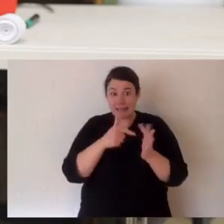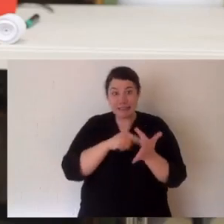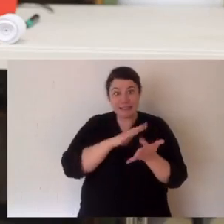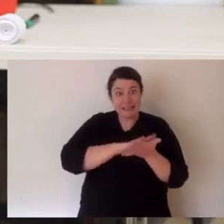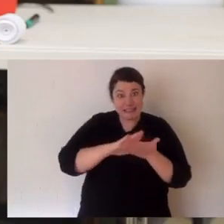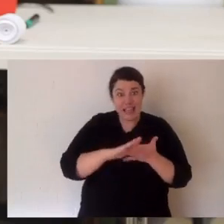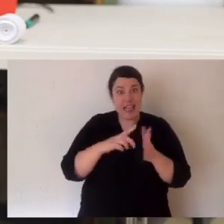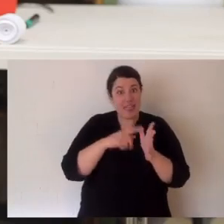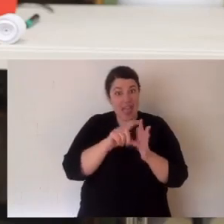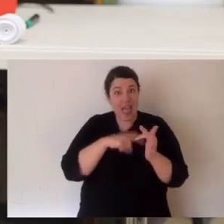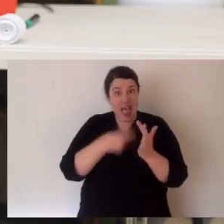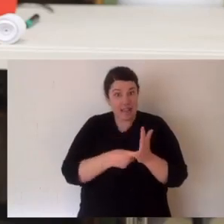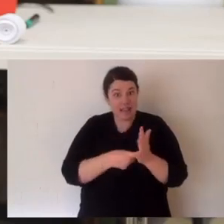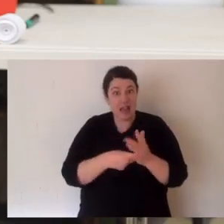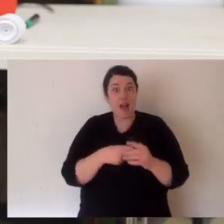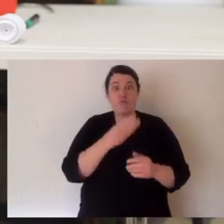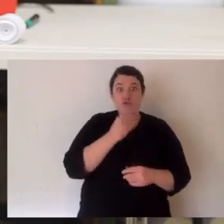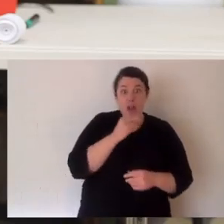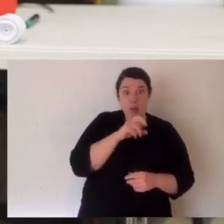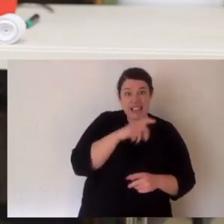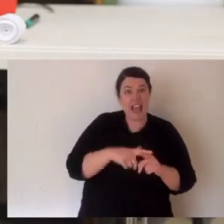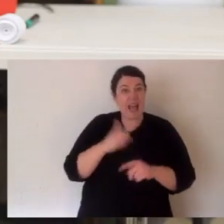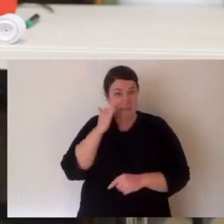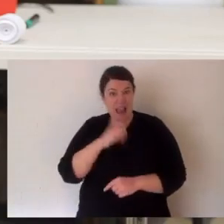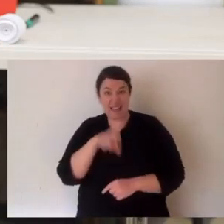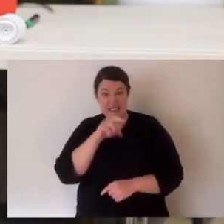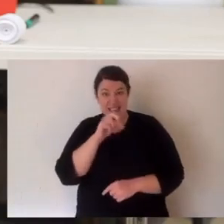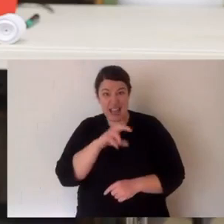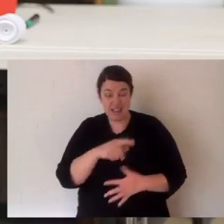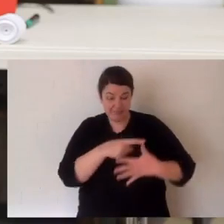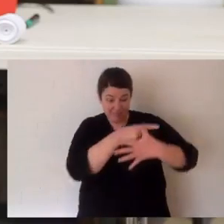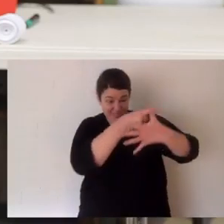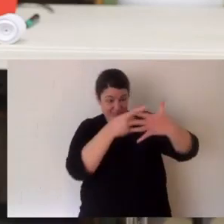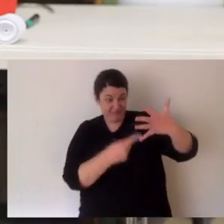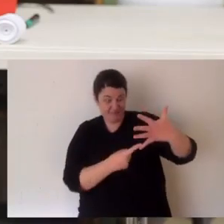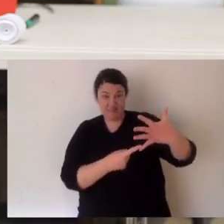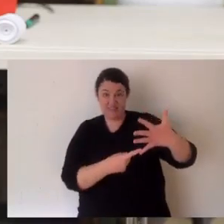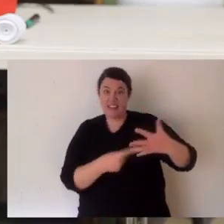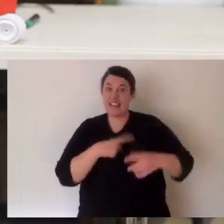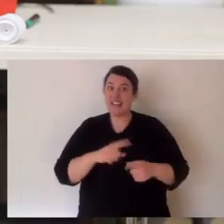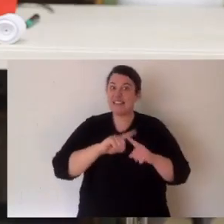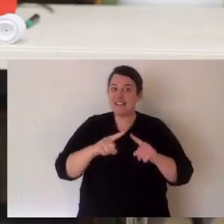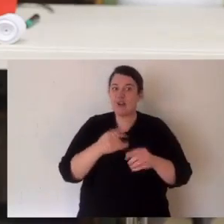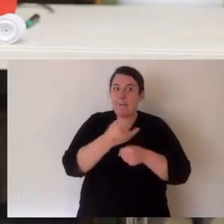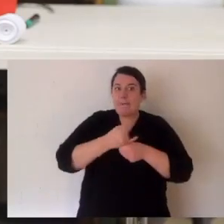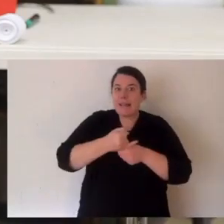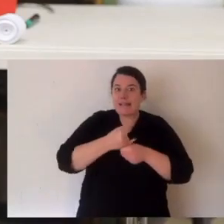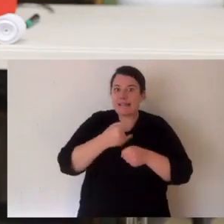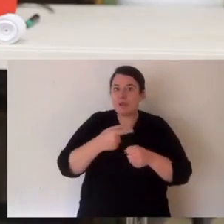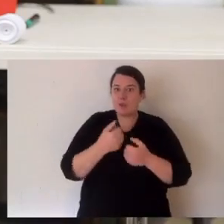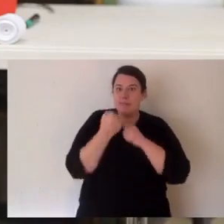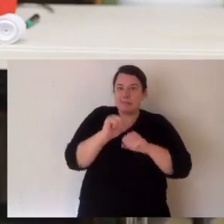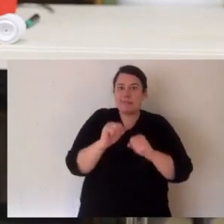adders, brown snakes, and black snakes. Each of those species needs a different kind of anti-venom.